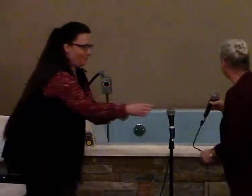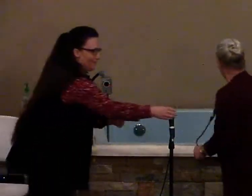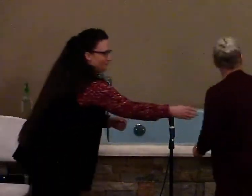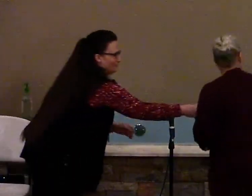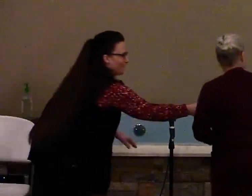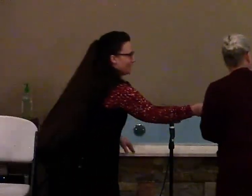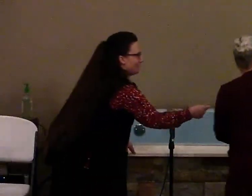Hallelujah. Hallelujah.